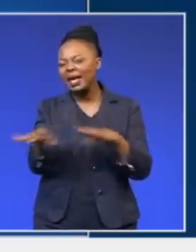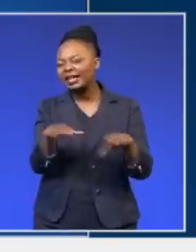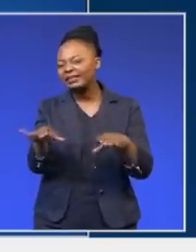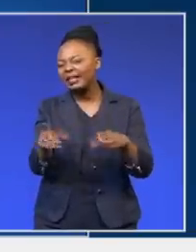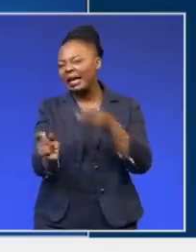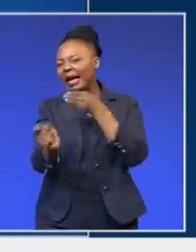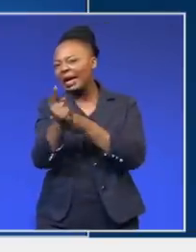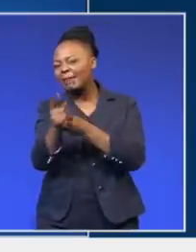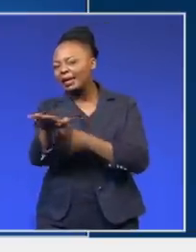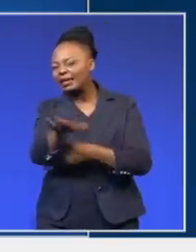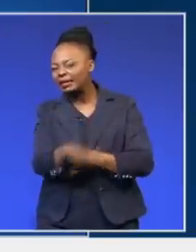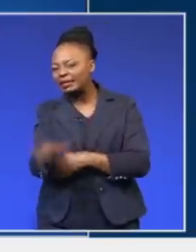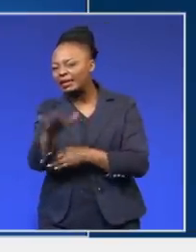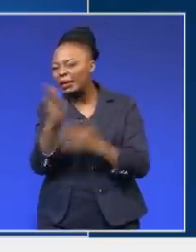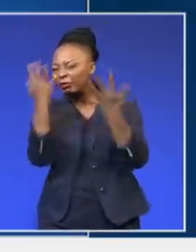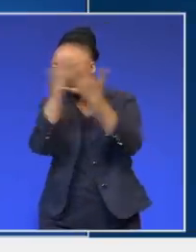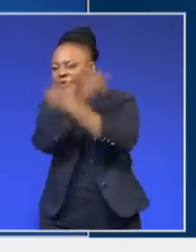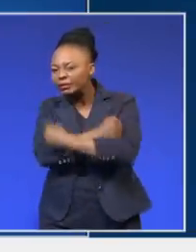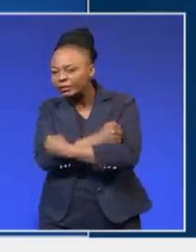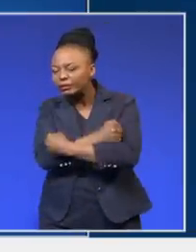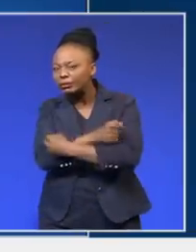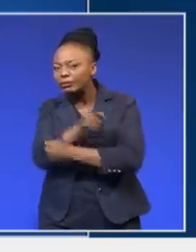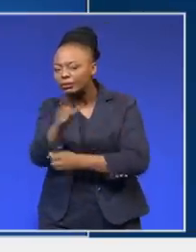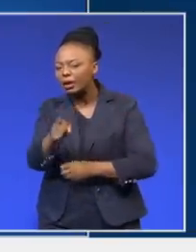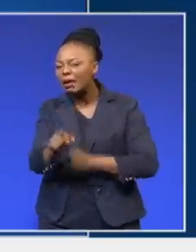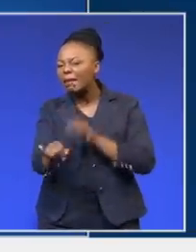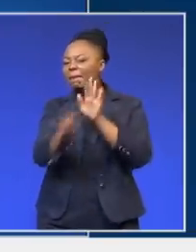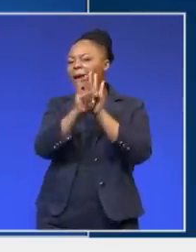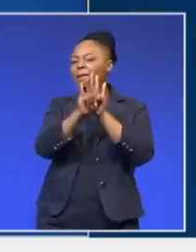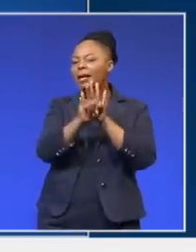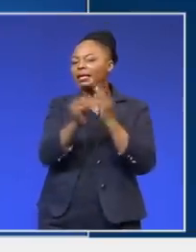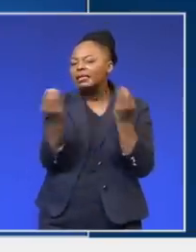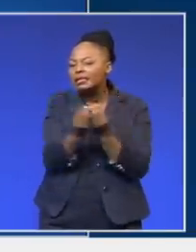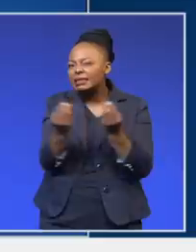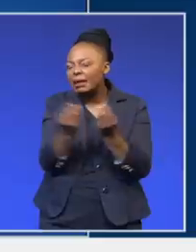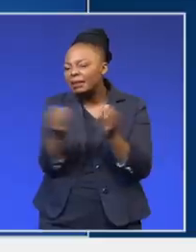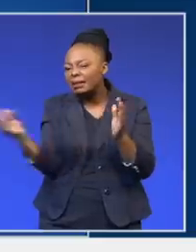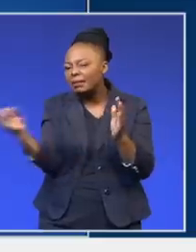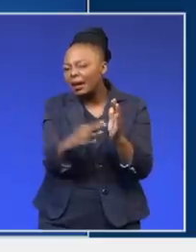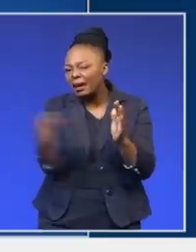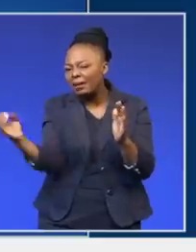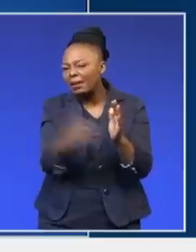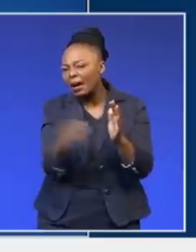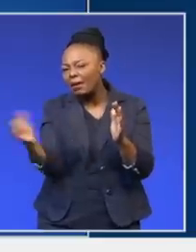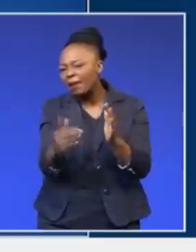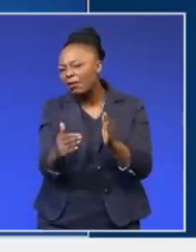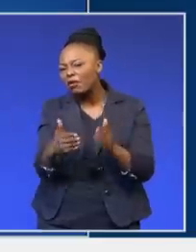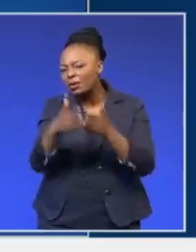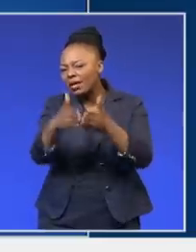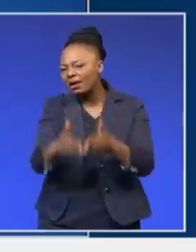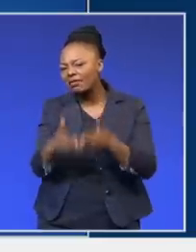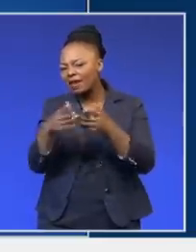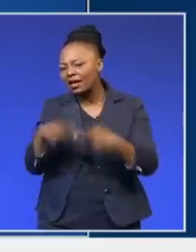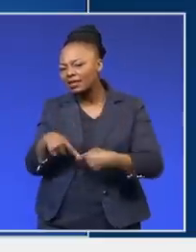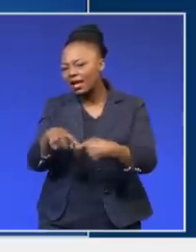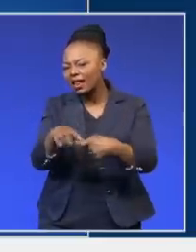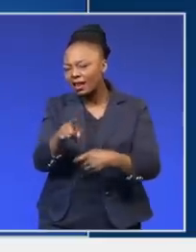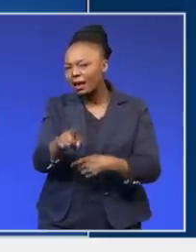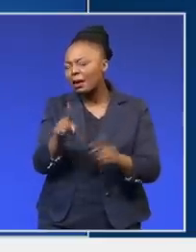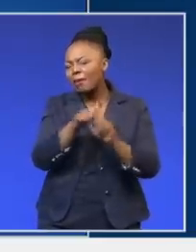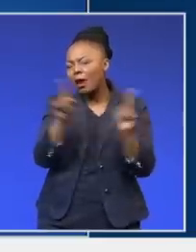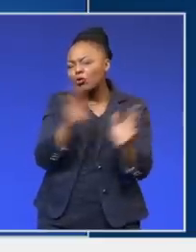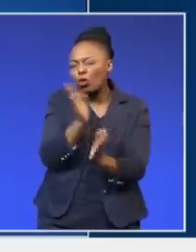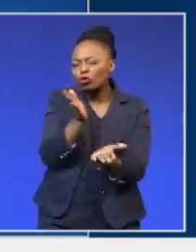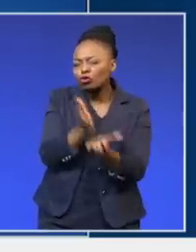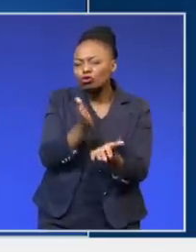perceived and be seen as something that was loaded onto the vessel. We couldn't determine what